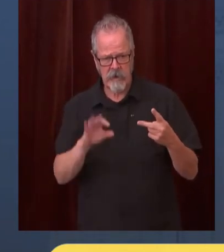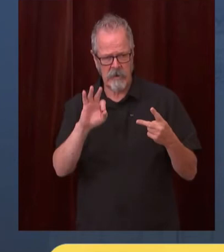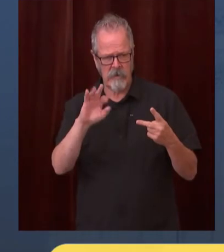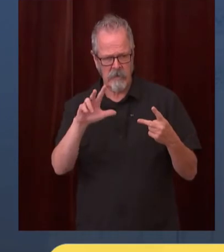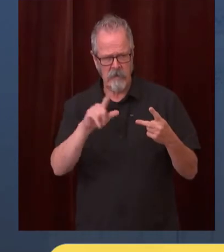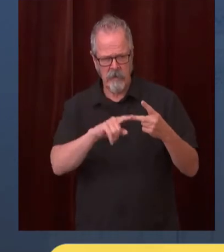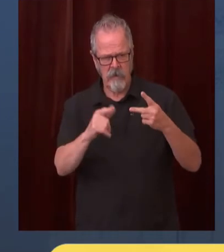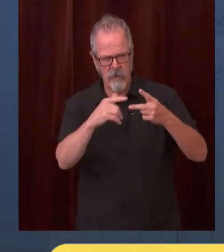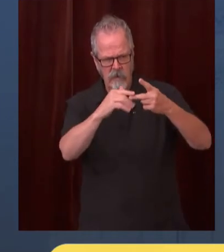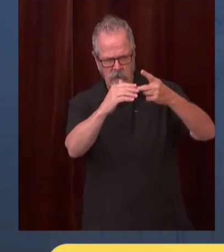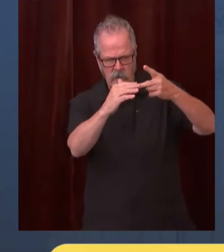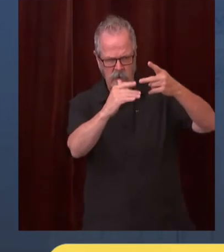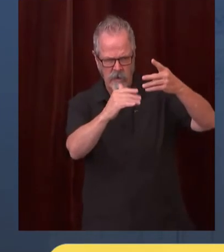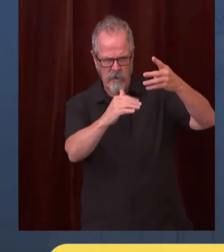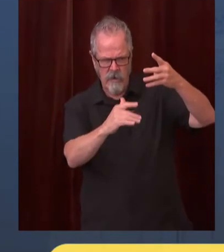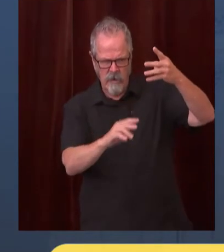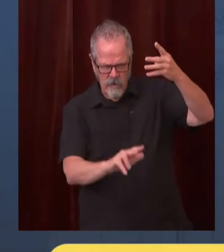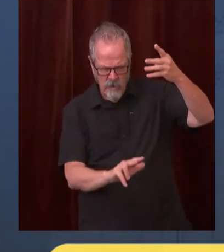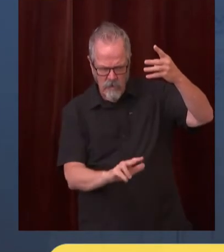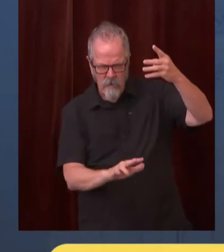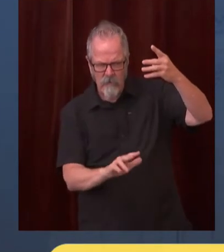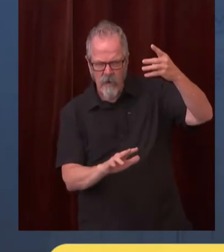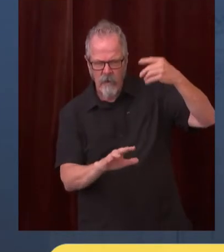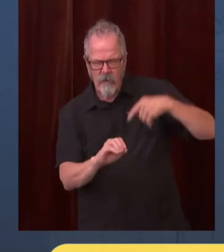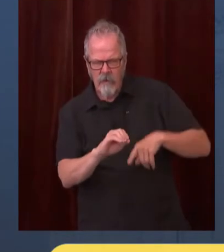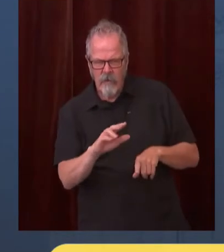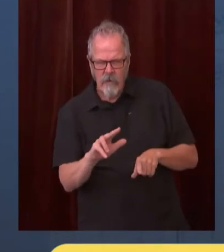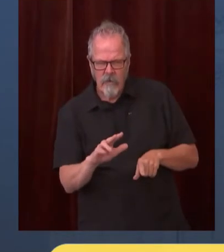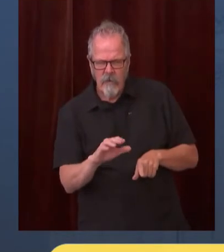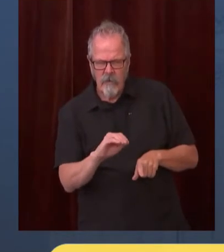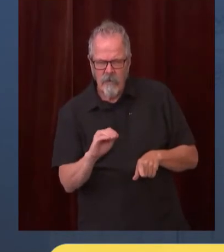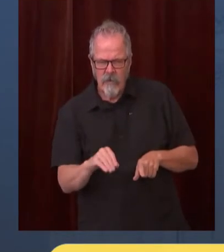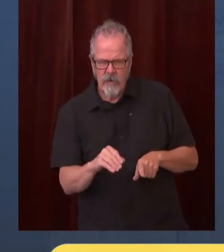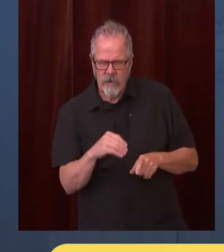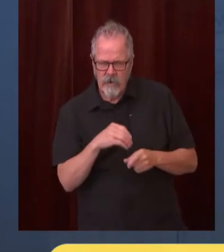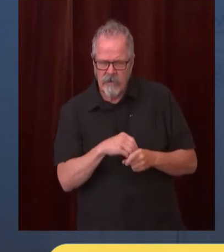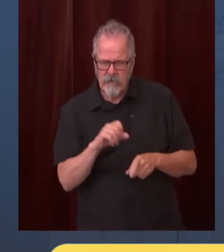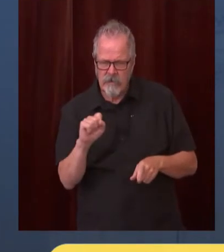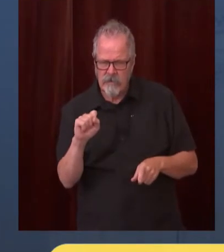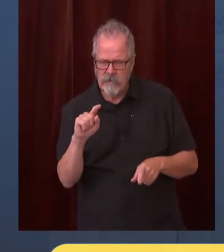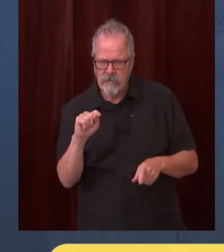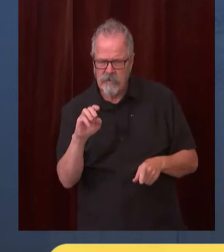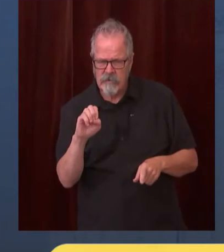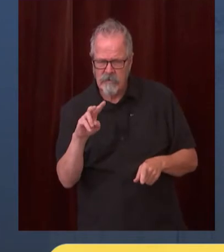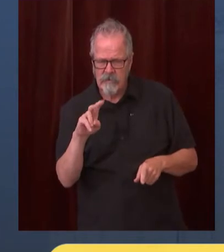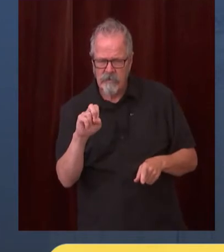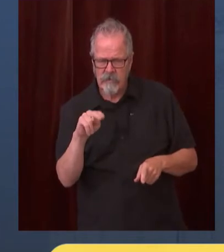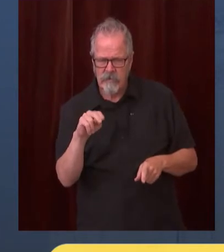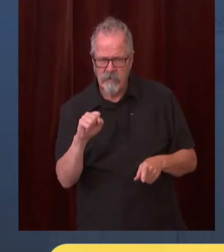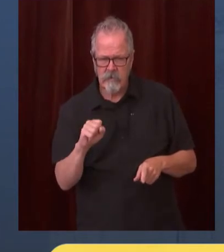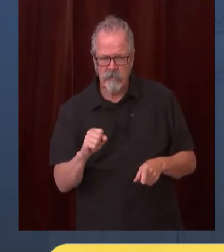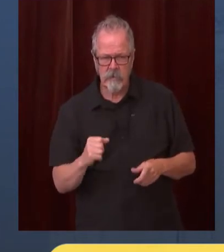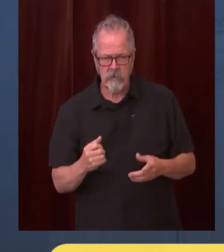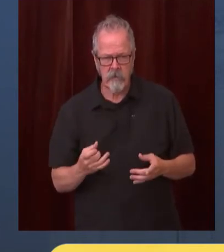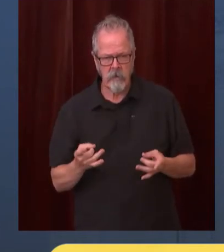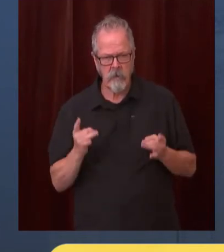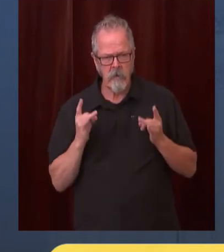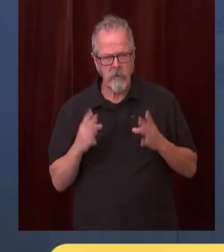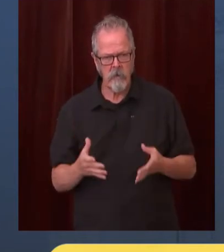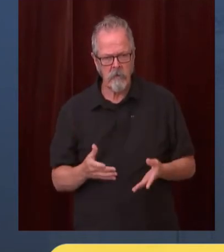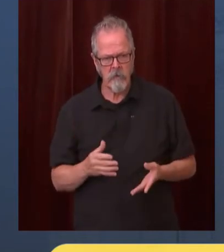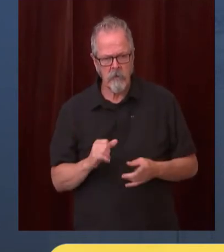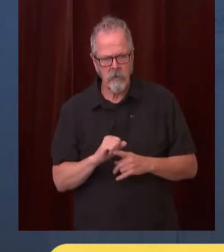with these low vaccination rates and that's why we're seeing the hospitals in tri-cities and other places that are being